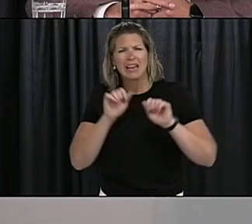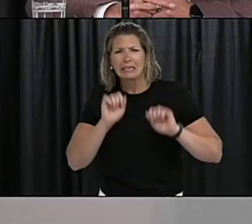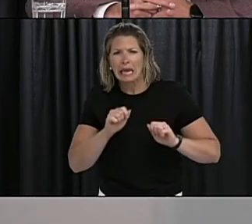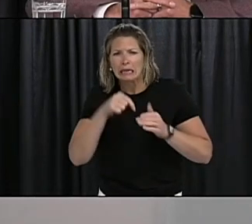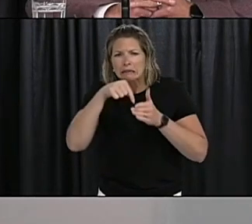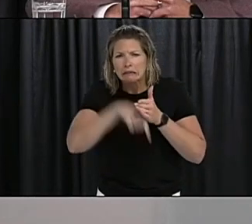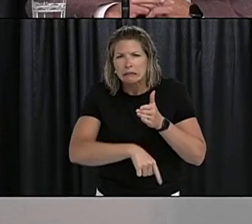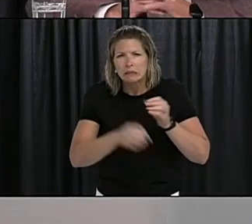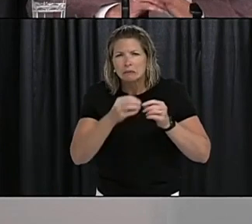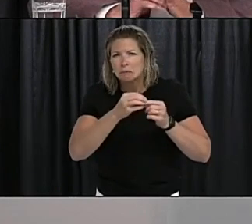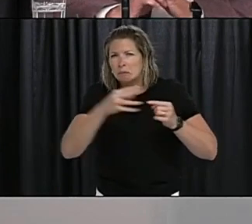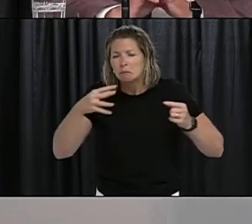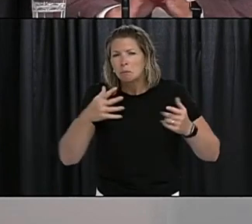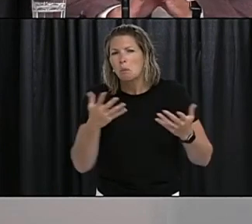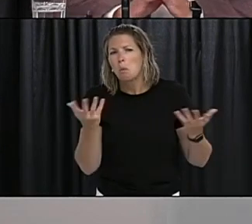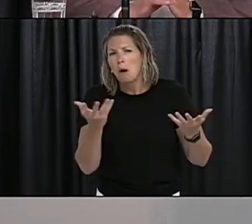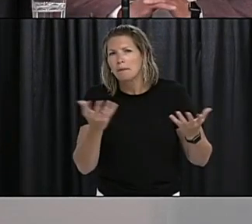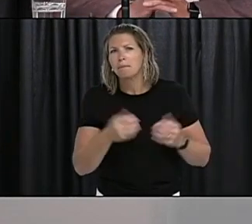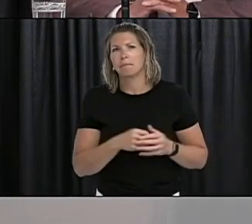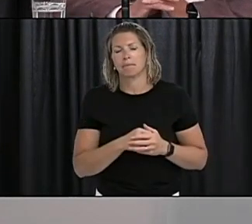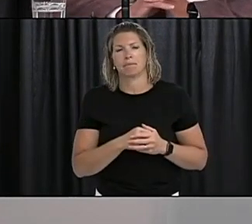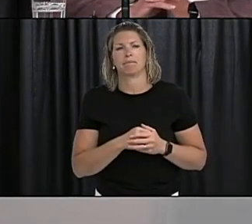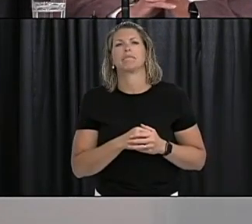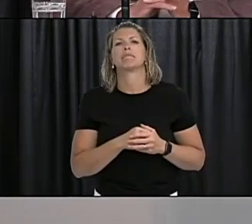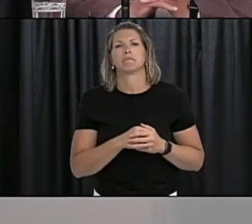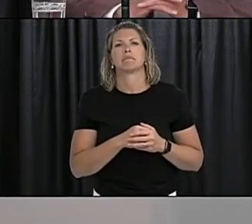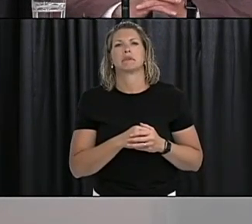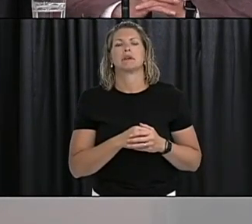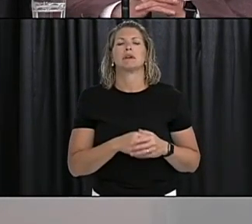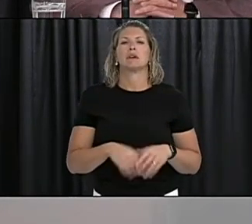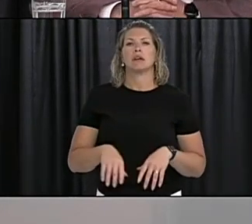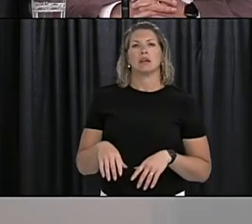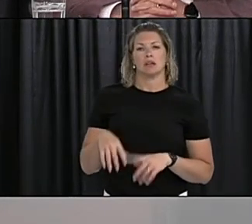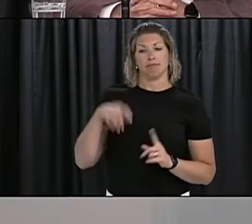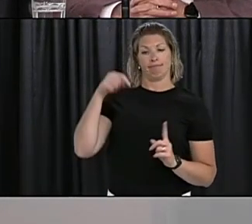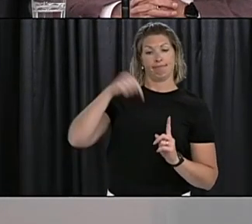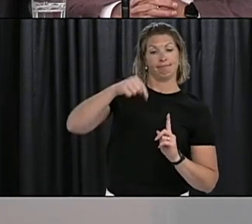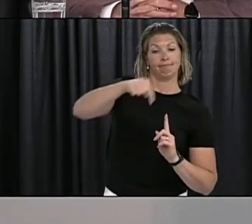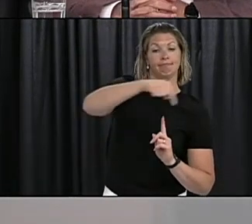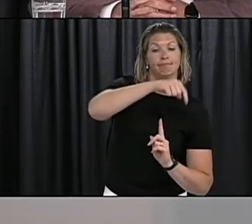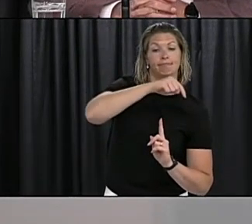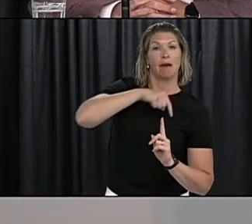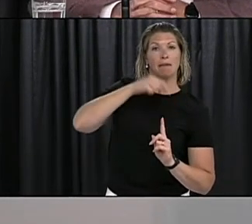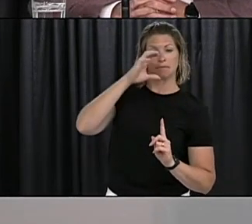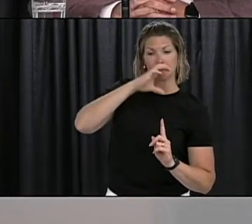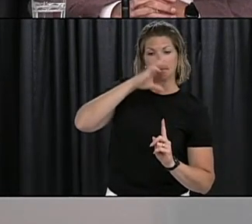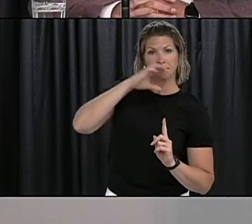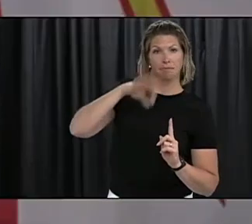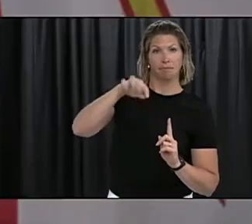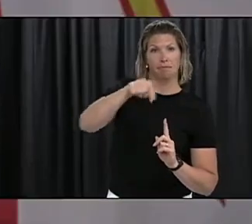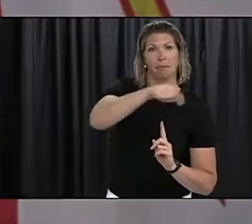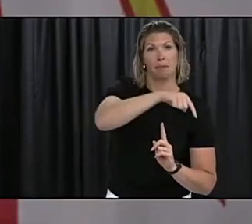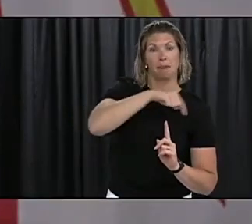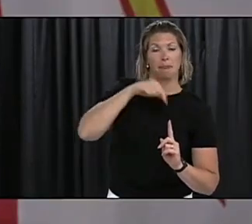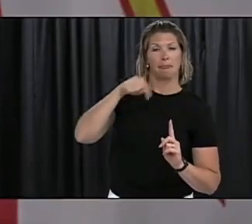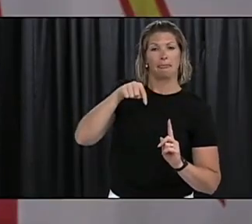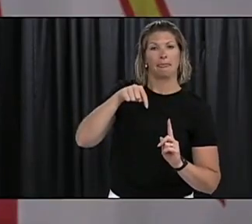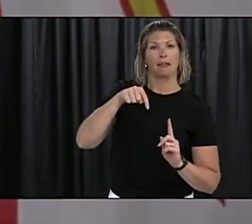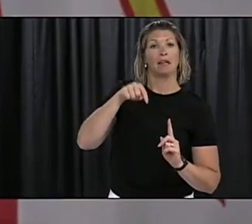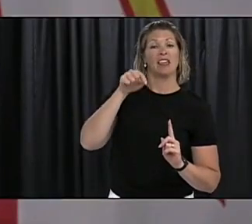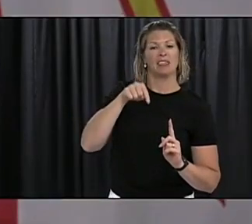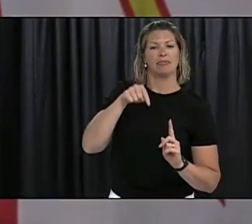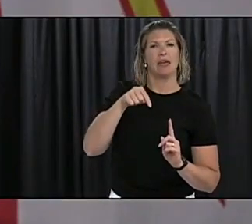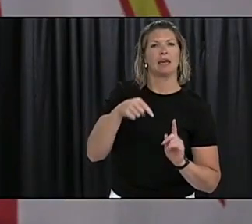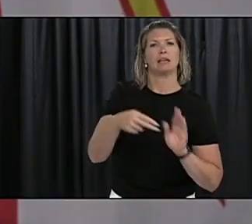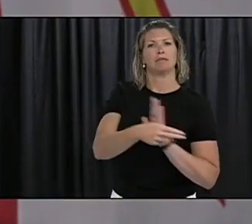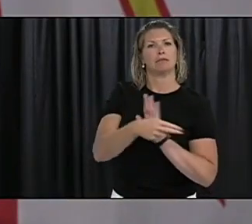so contact tracing happens with for people with COVID they are considered infectious from two days before their